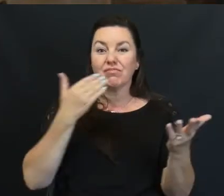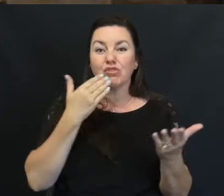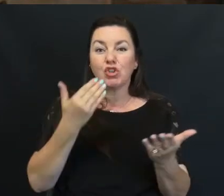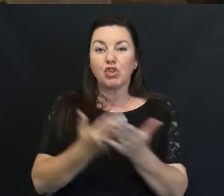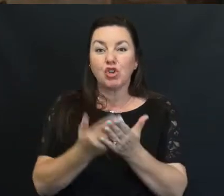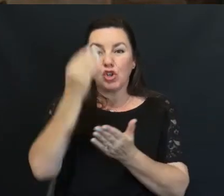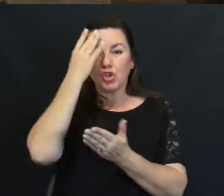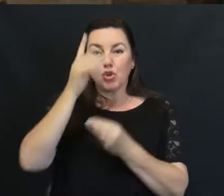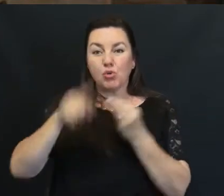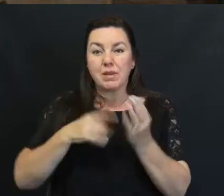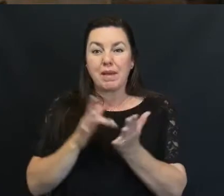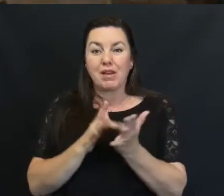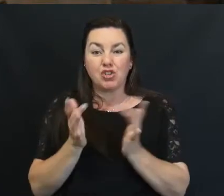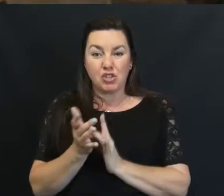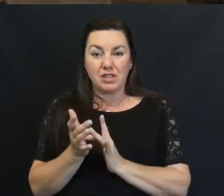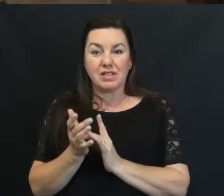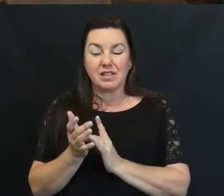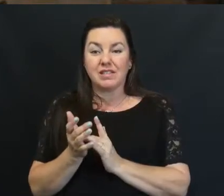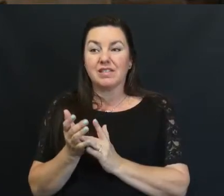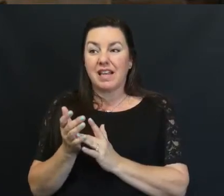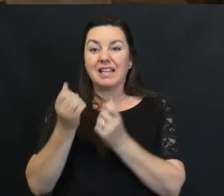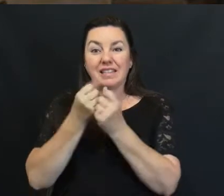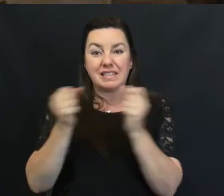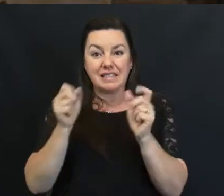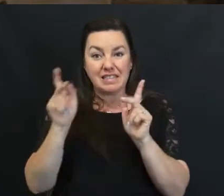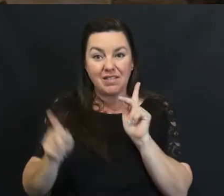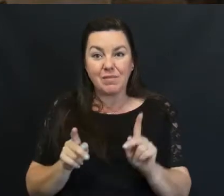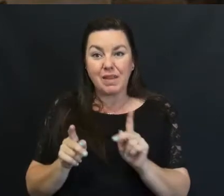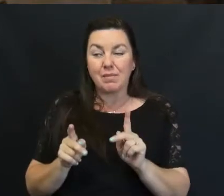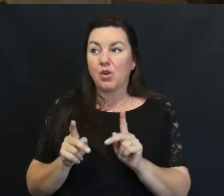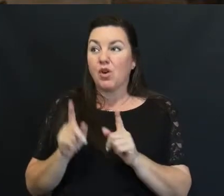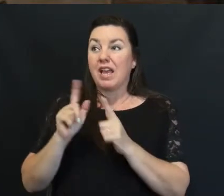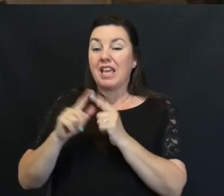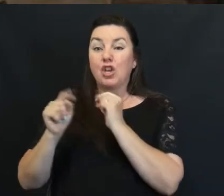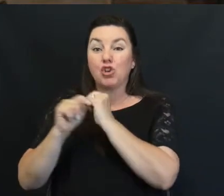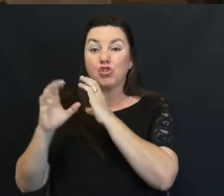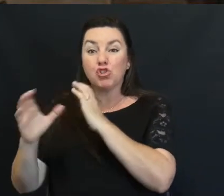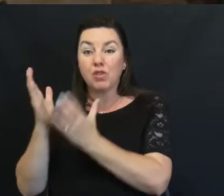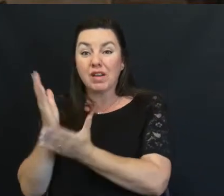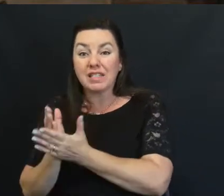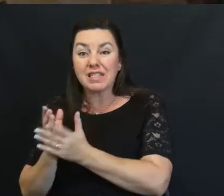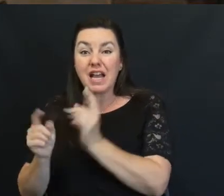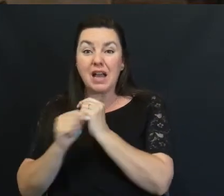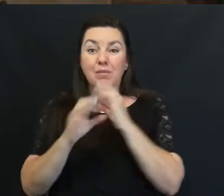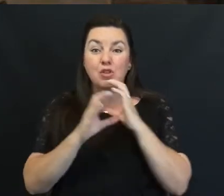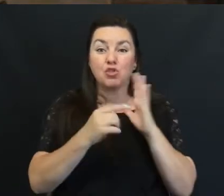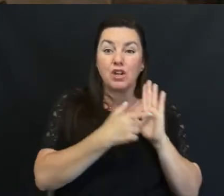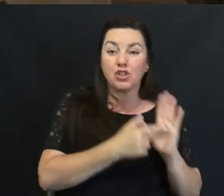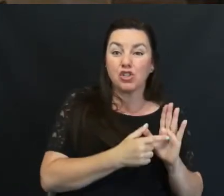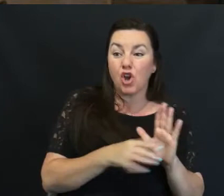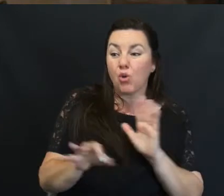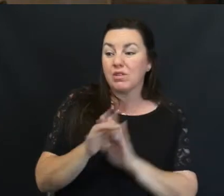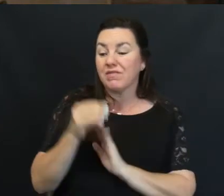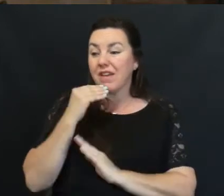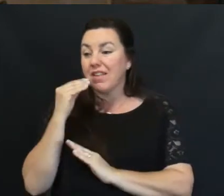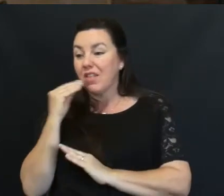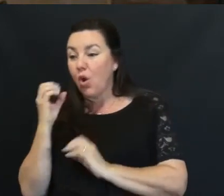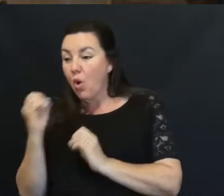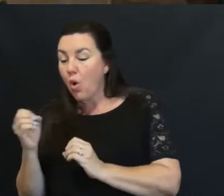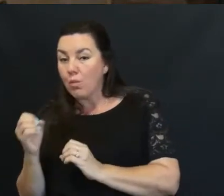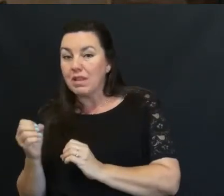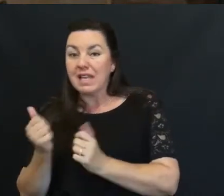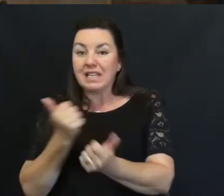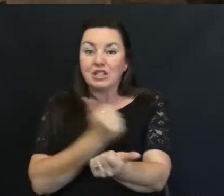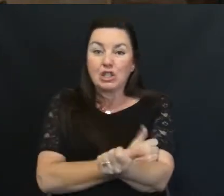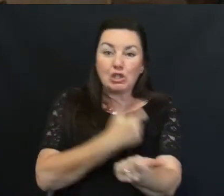And to bring people to Christ He goes to truck stops Truck shows Finds the homeless And drug addicts And